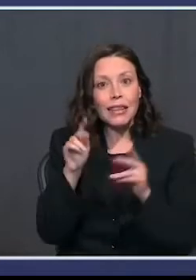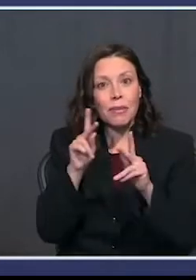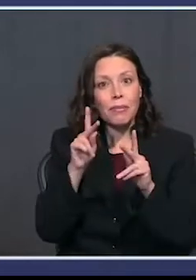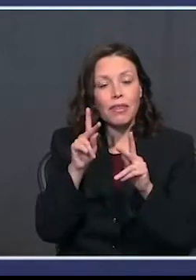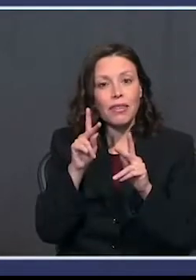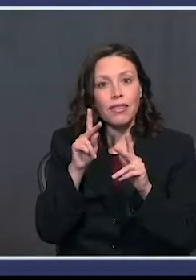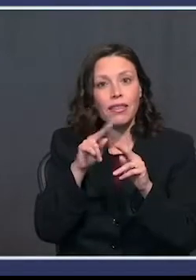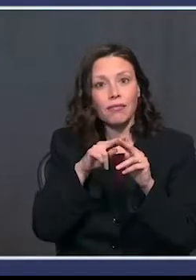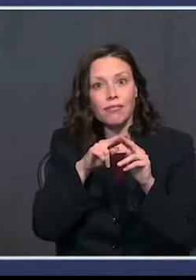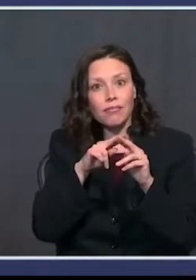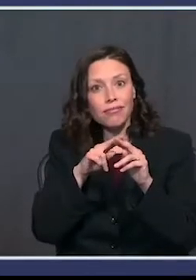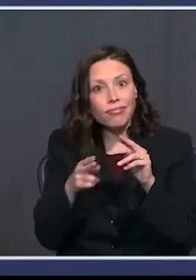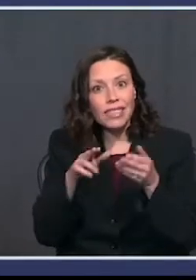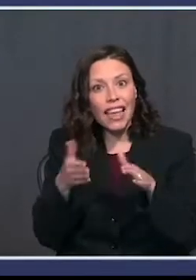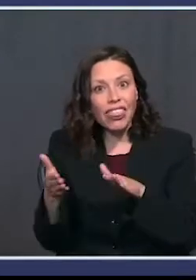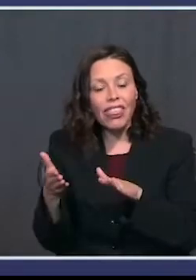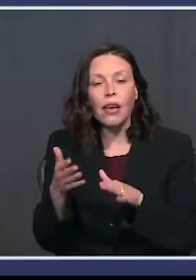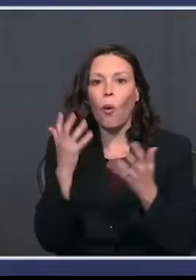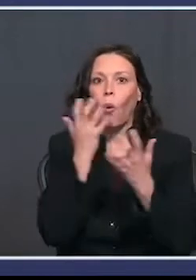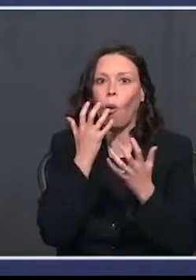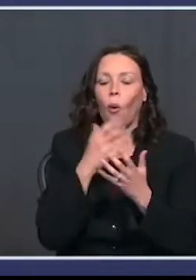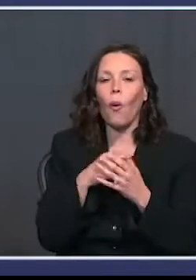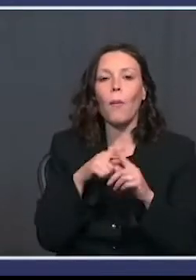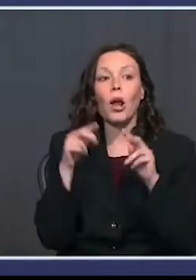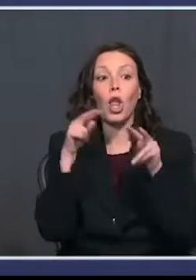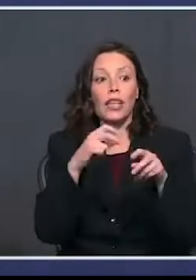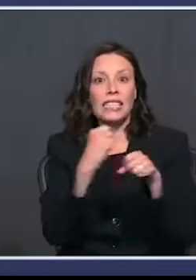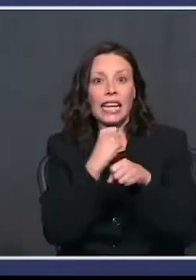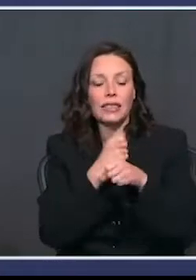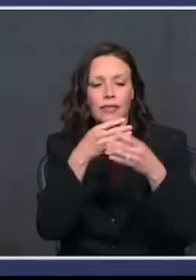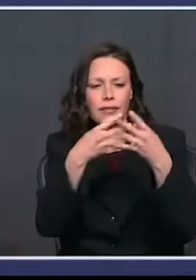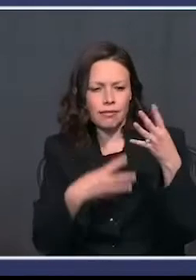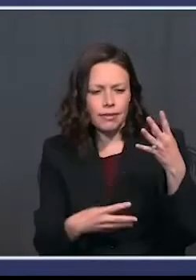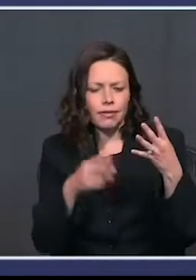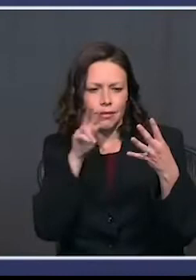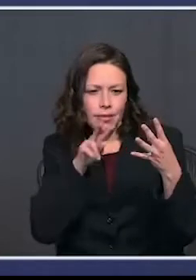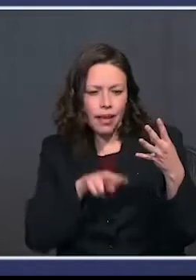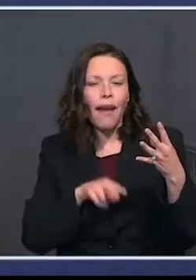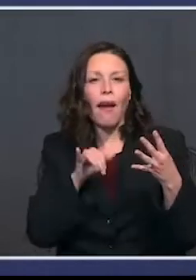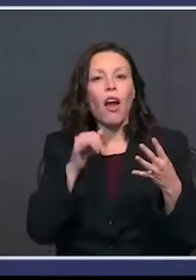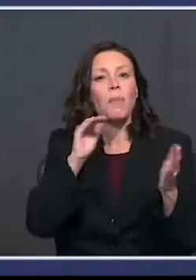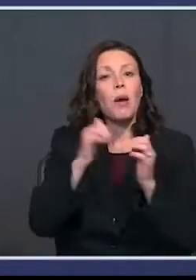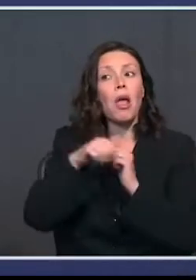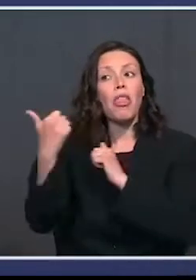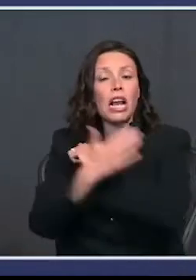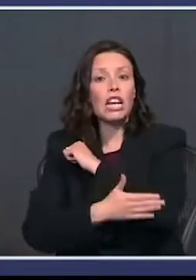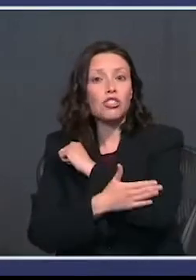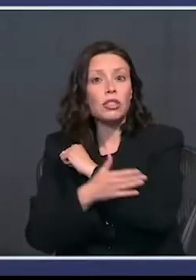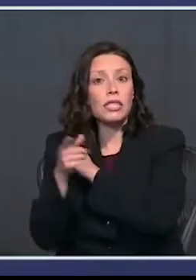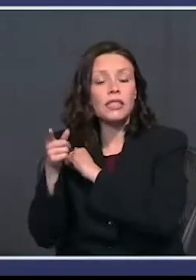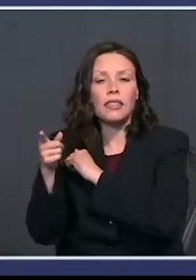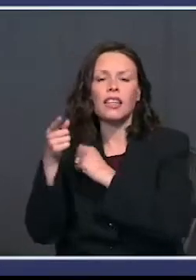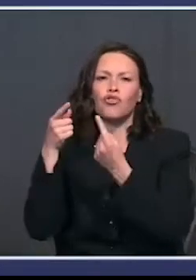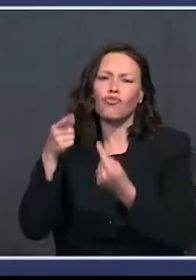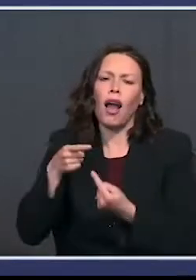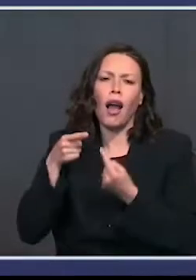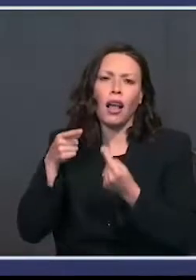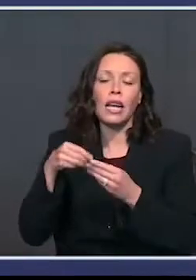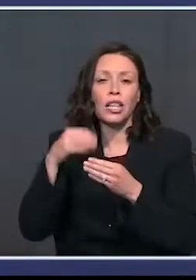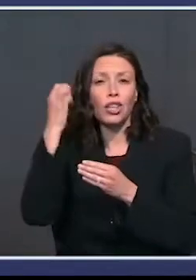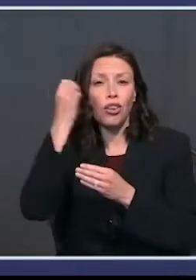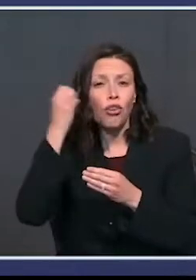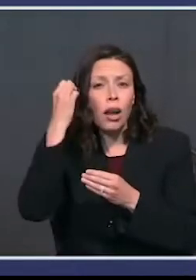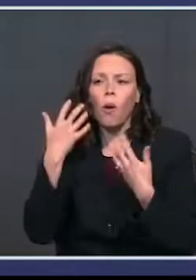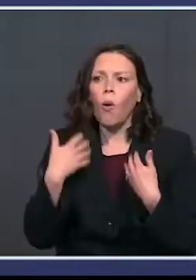people find that one hard to believe. But you look at the stats and you see what's happening, and you look at other countries. They're having tremendous difficulties in Europe,